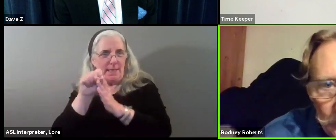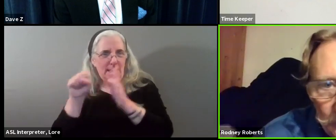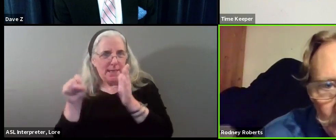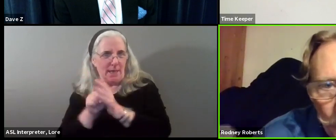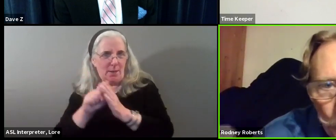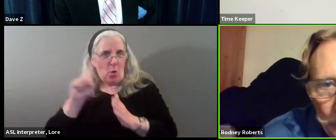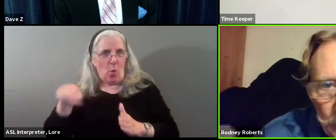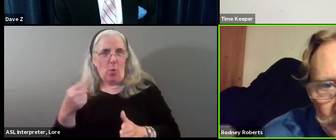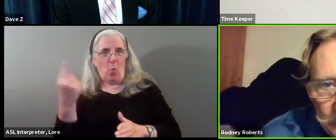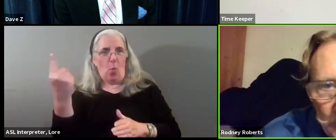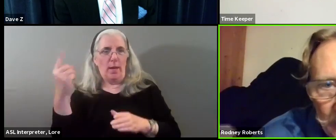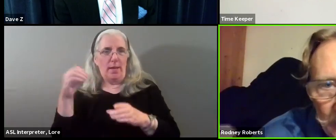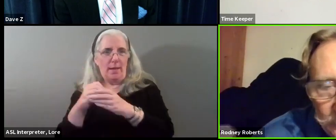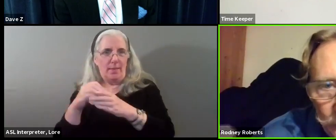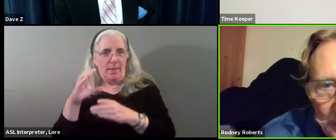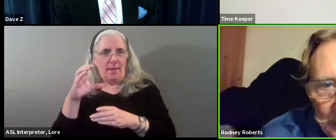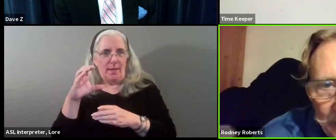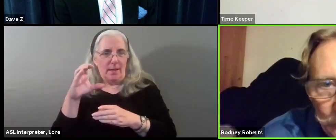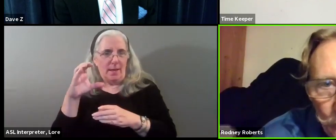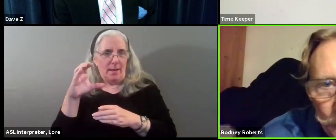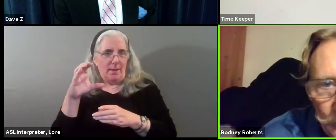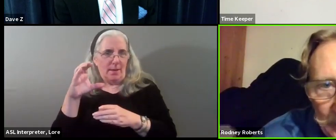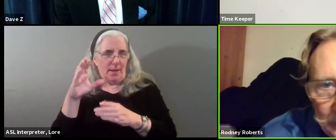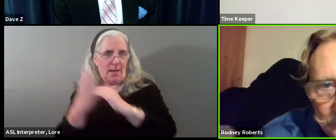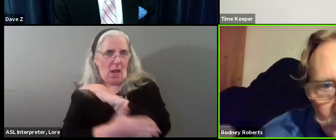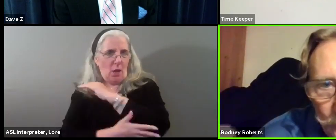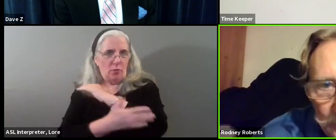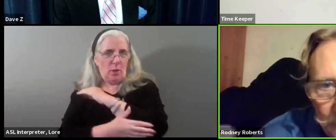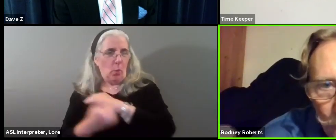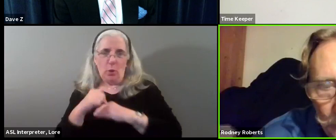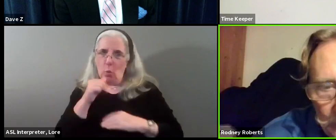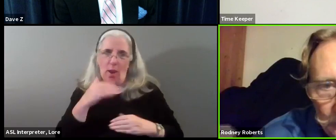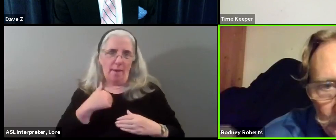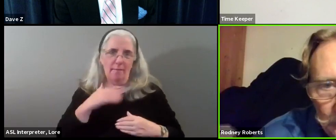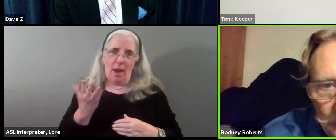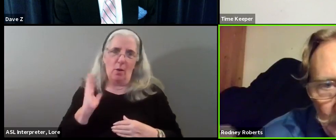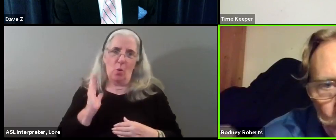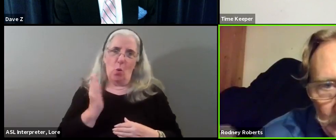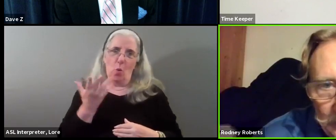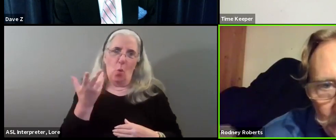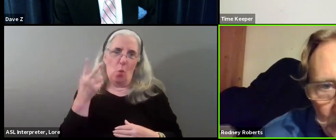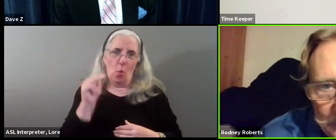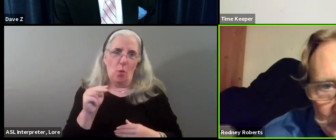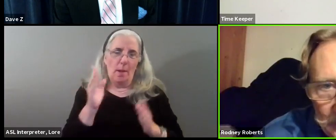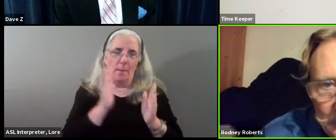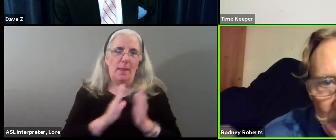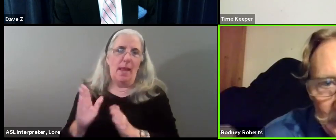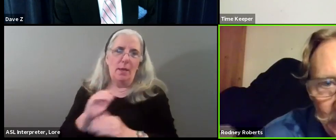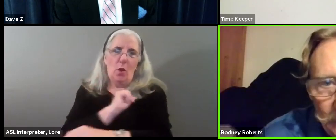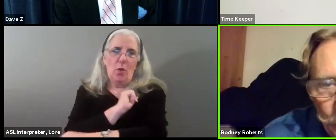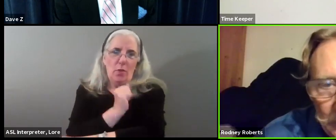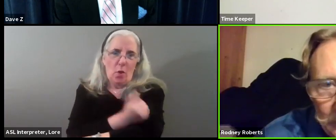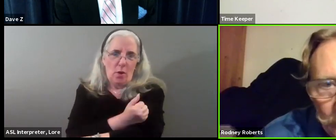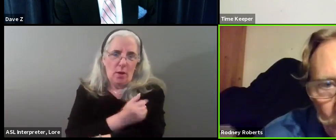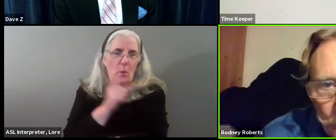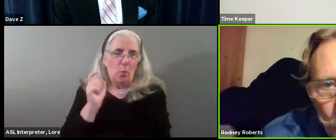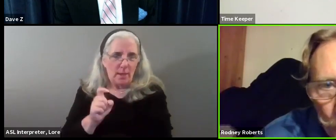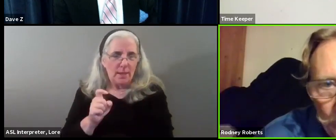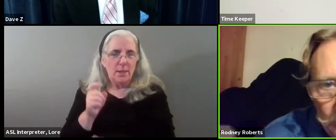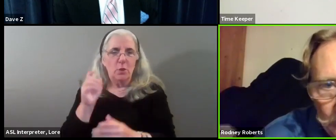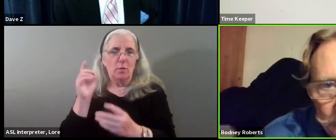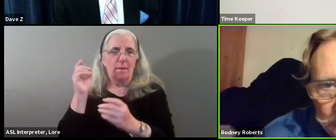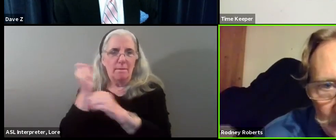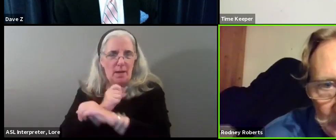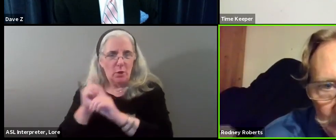country where municipalities do not have their own planning and zoning authority. And we need to fight to get that, even if we need to go to